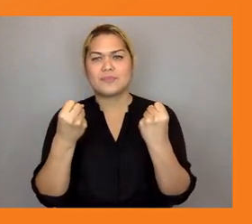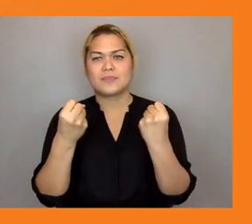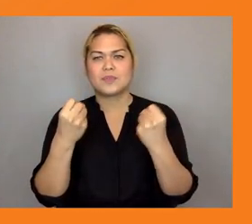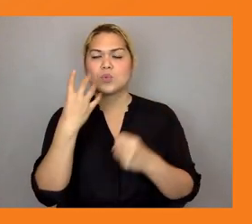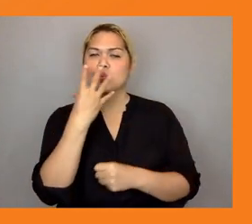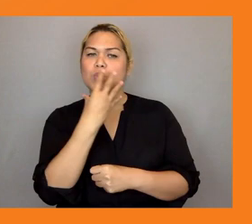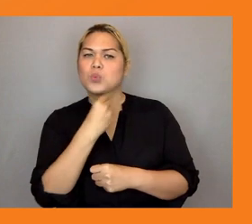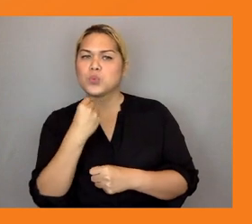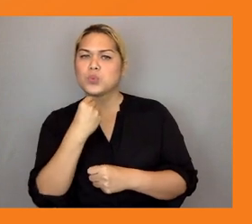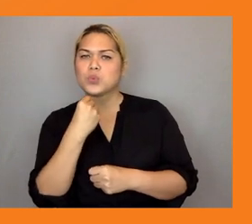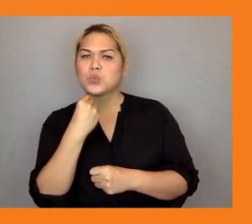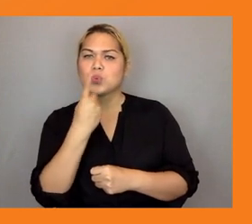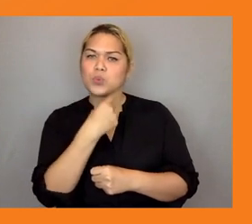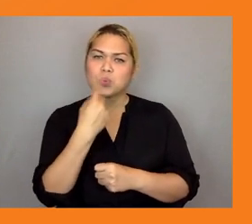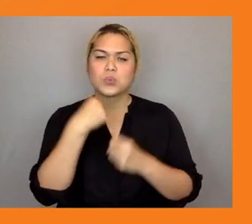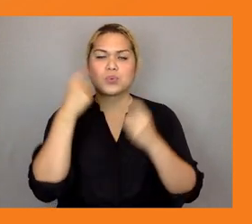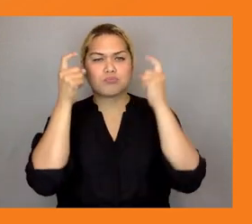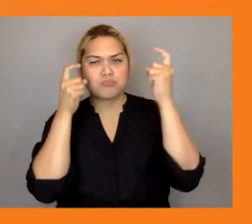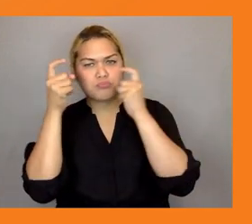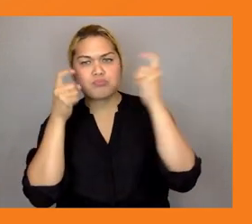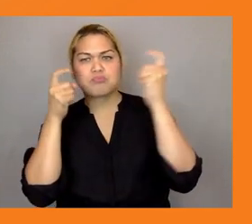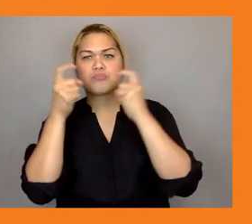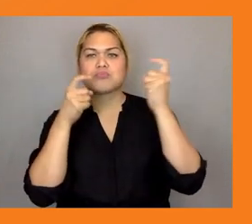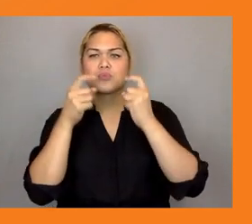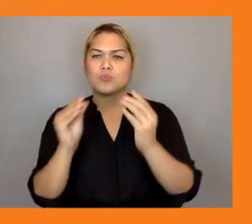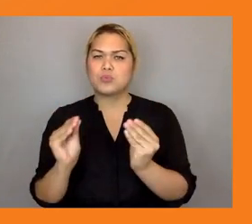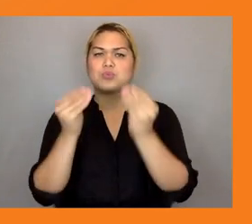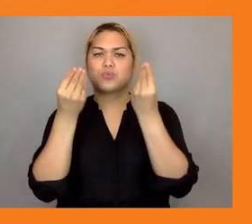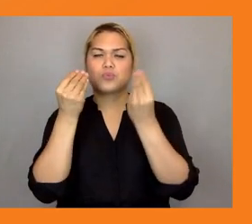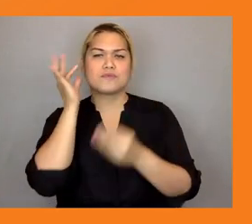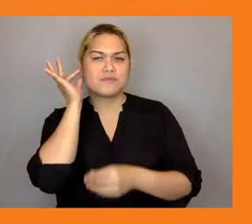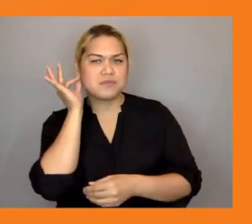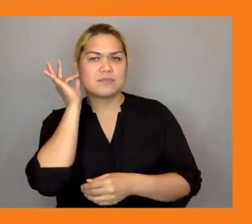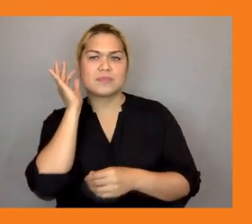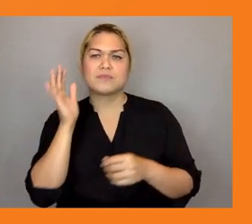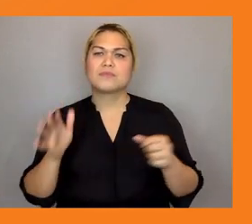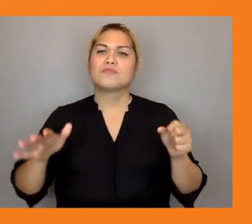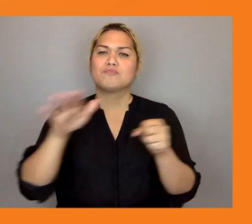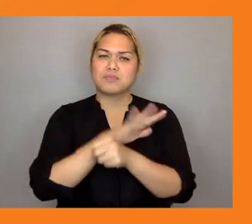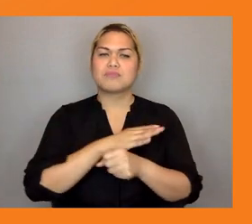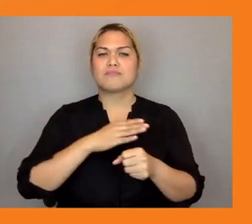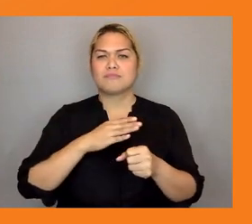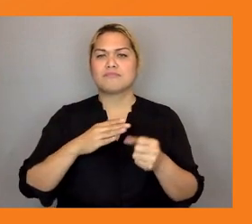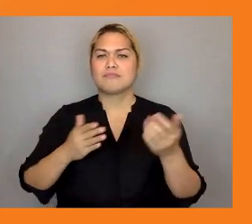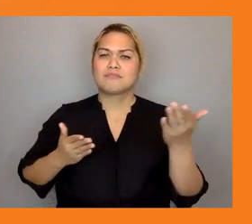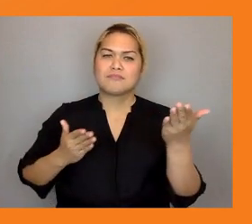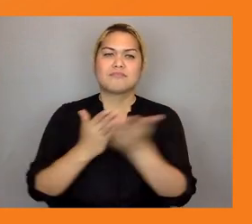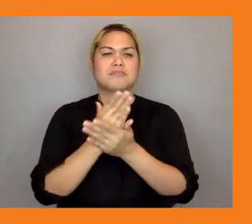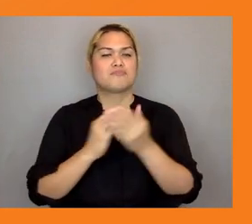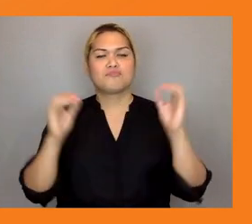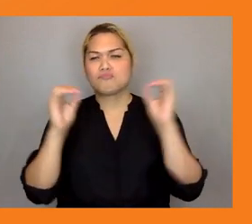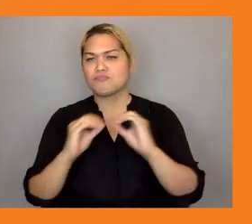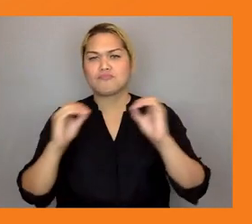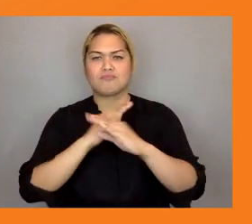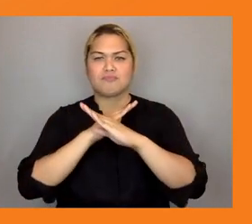be able to enjoy their full rights without being threatened or hindered by the chilling impacts of climate change and yet